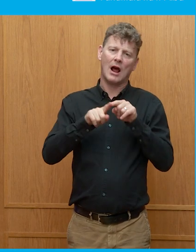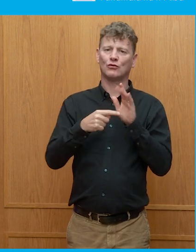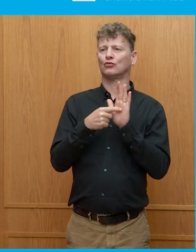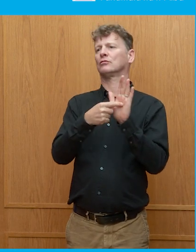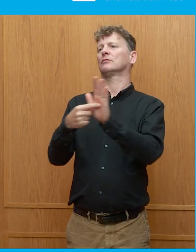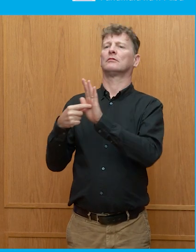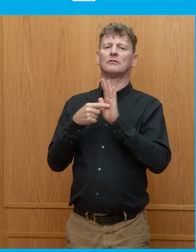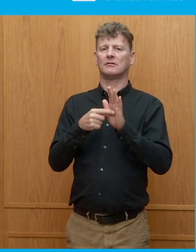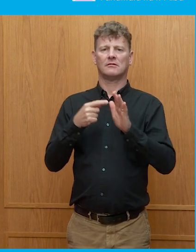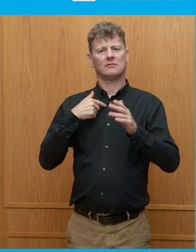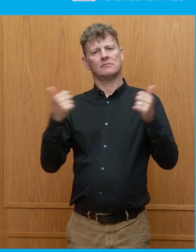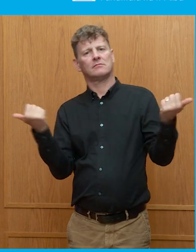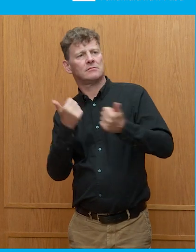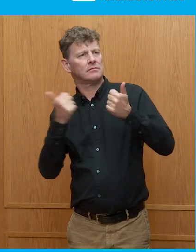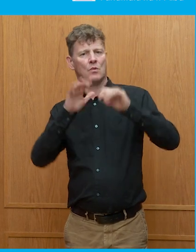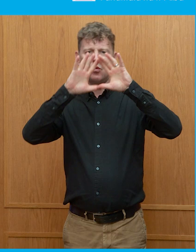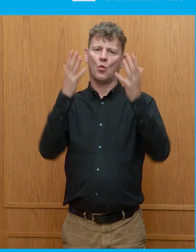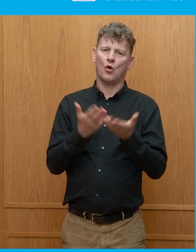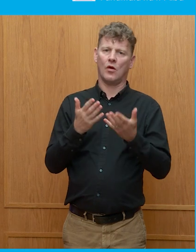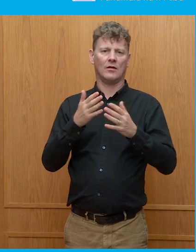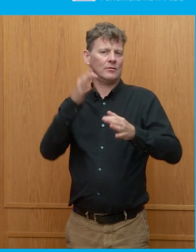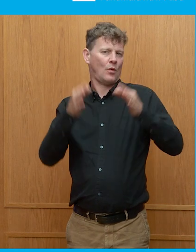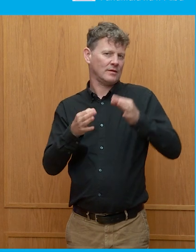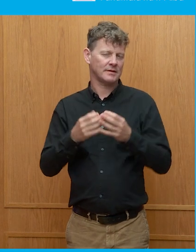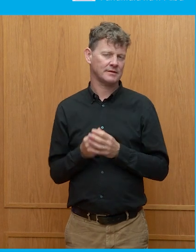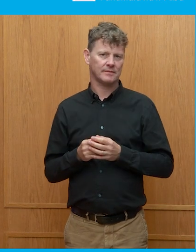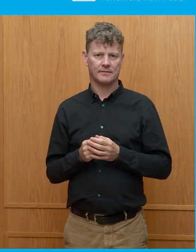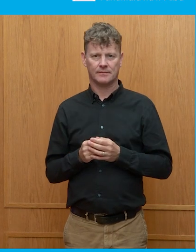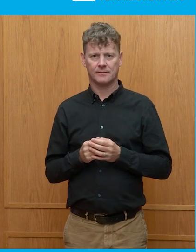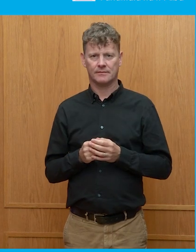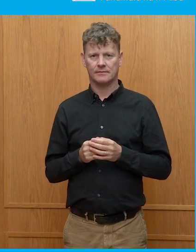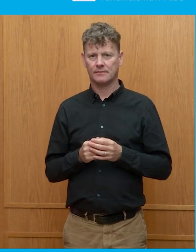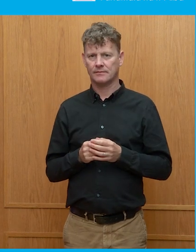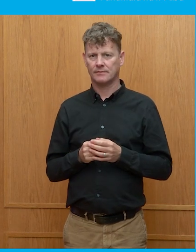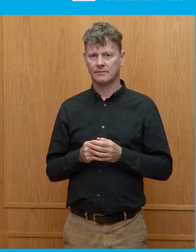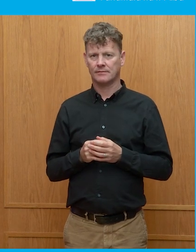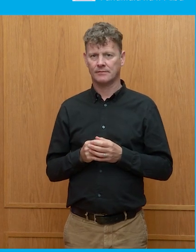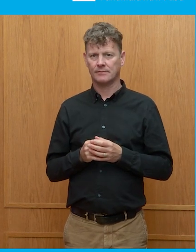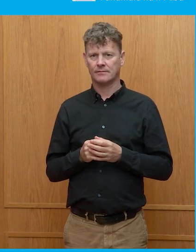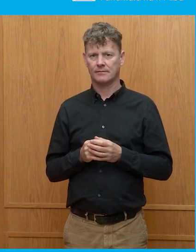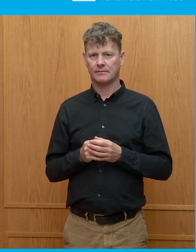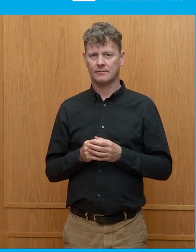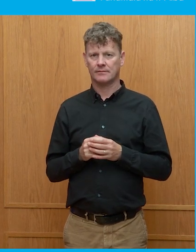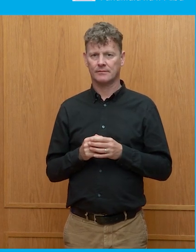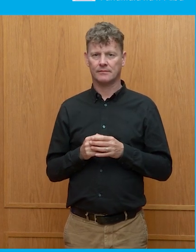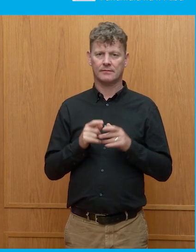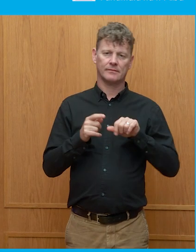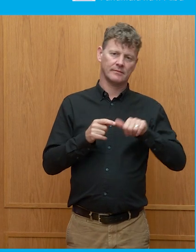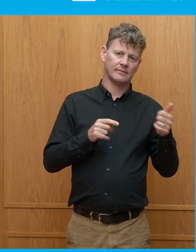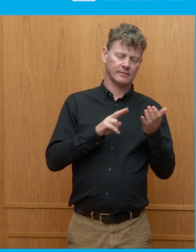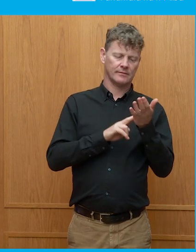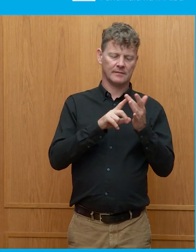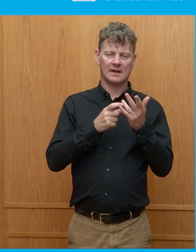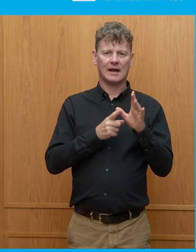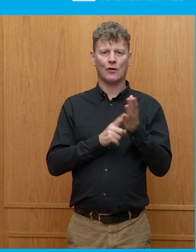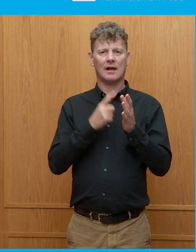fairly or not, or accurately or not, onto the world stage. But, I mean, it is striking the – I mean, the U.S.